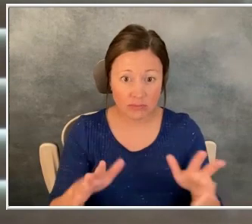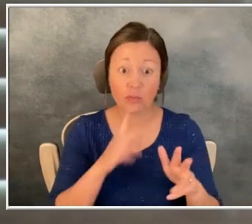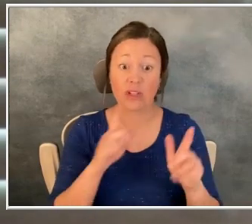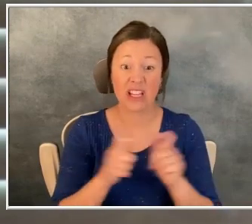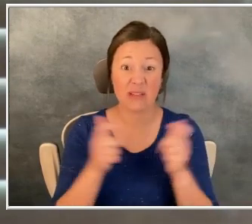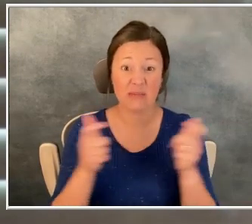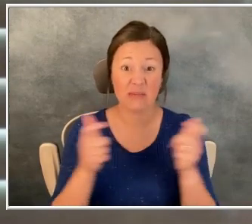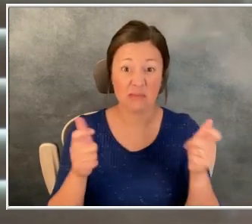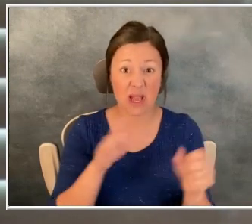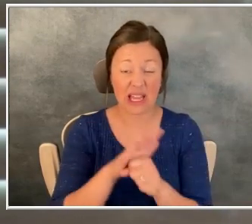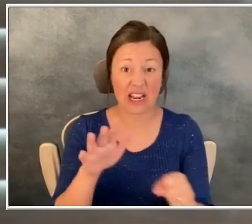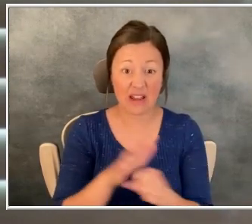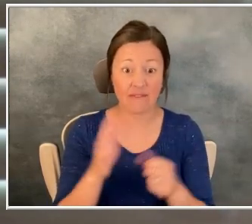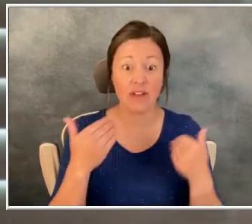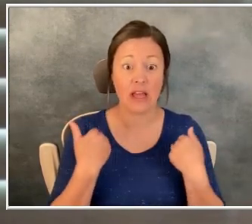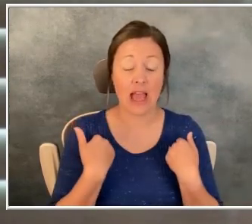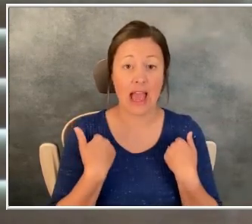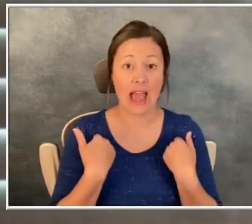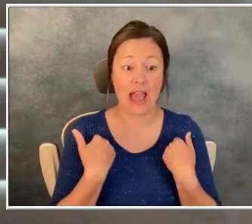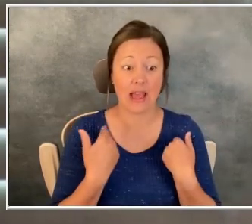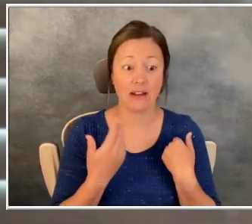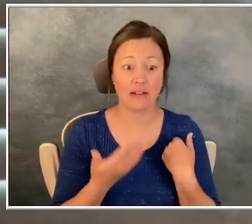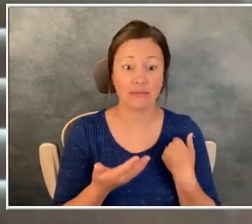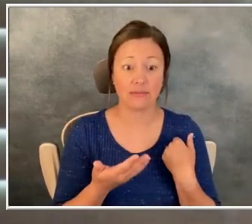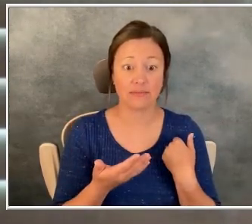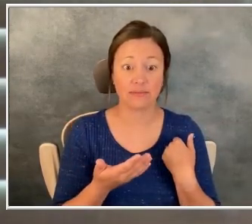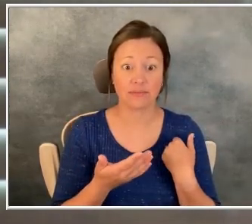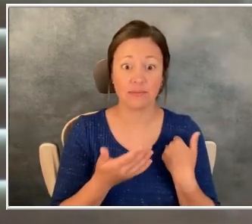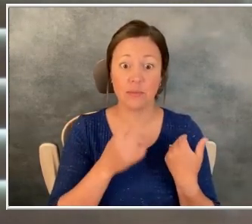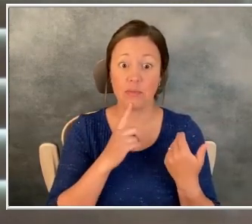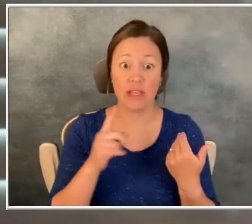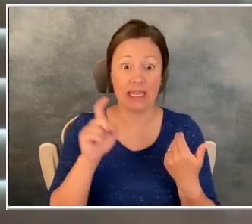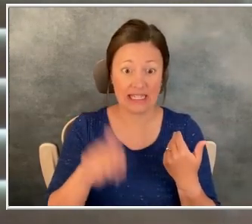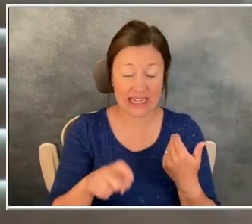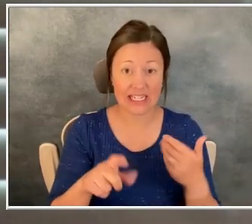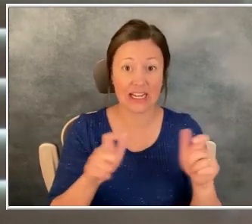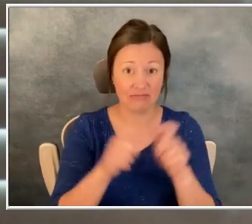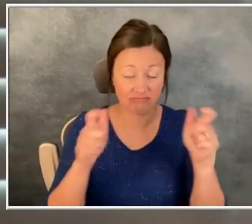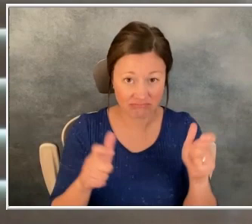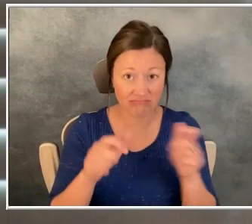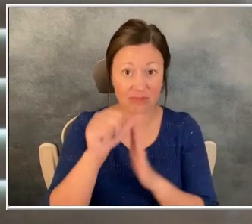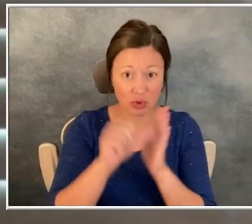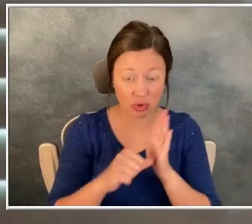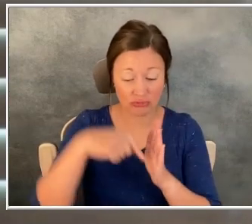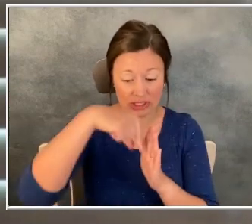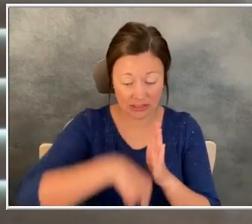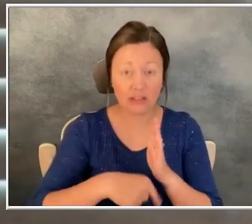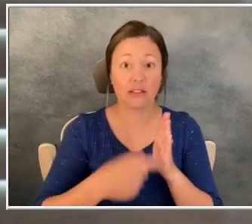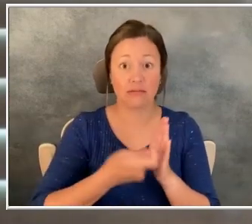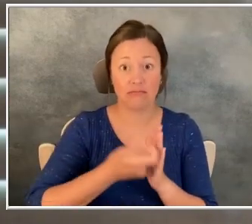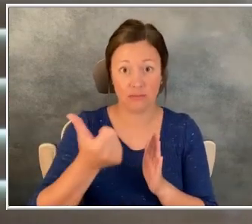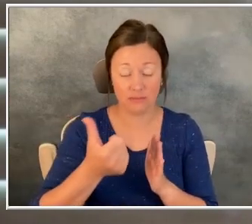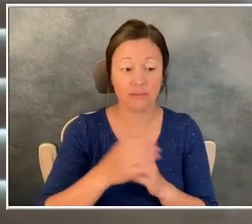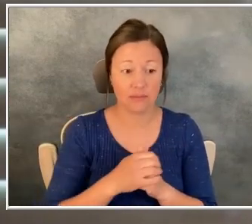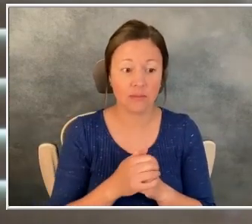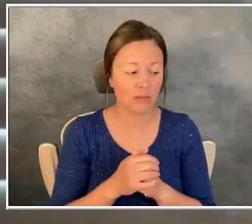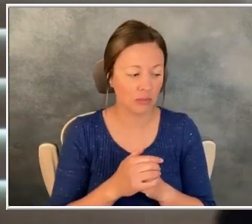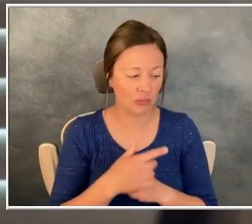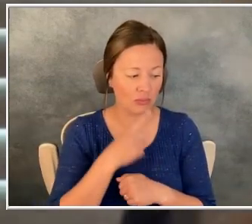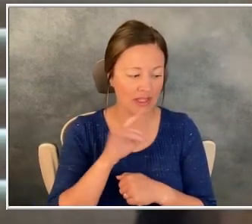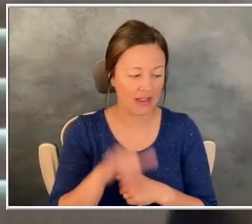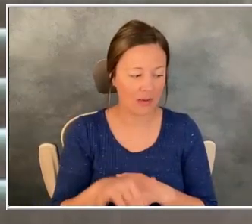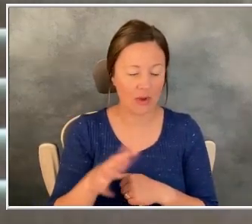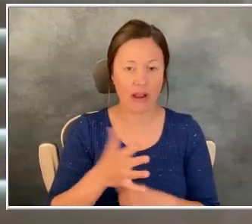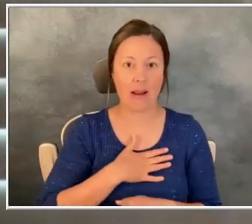melanoma that had to have wide incision surgery on it to, to take it off. So that was kind of like my initial treatment